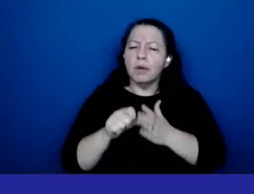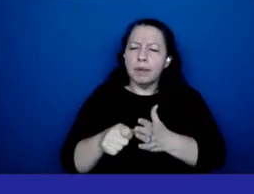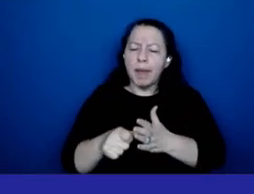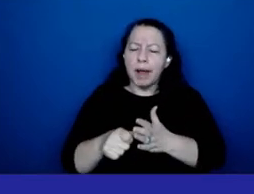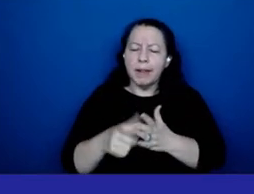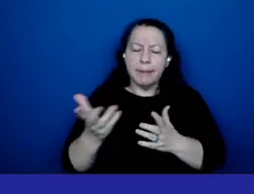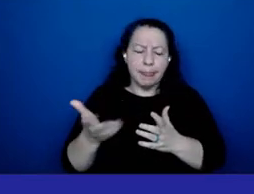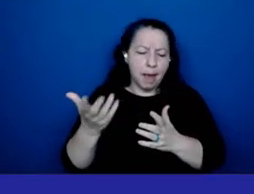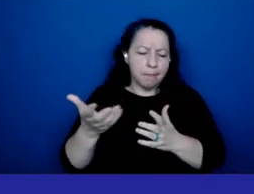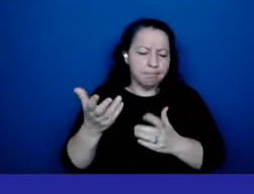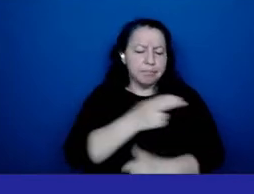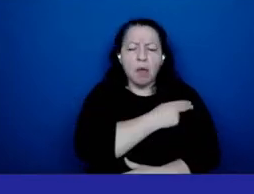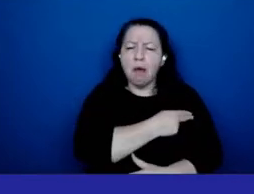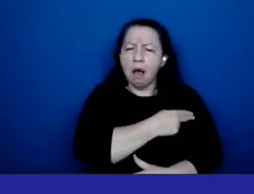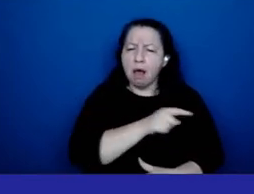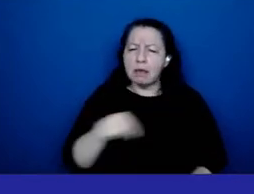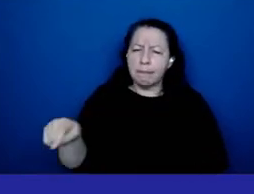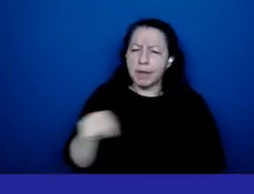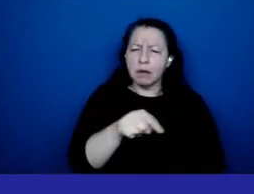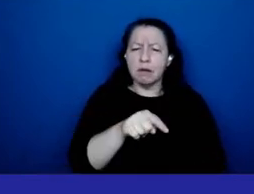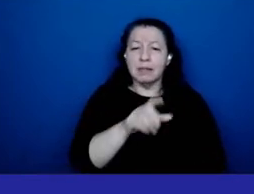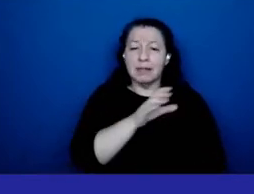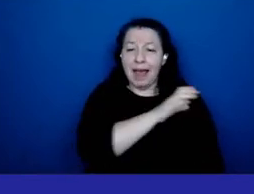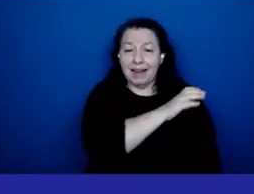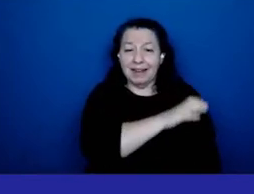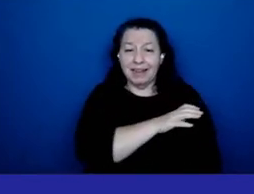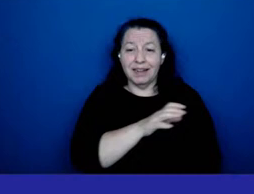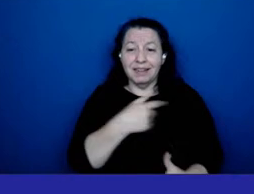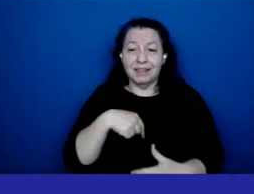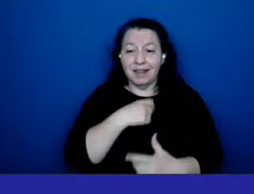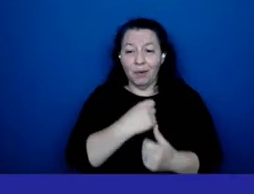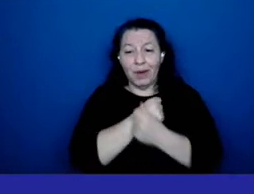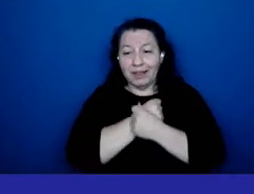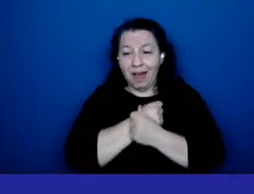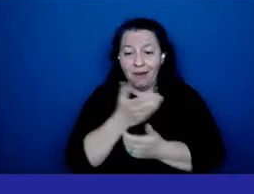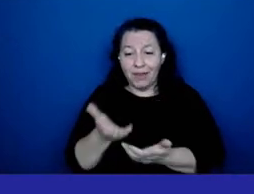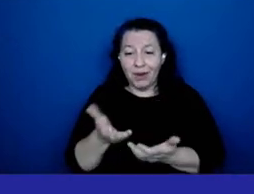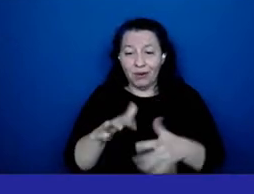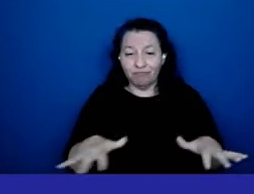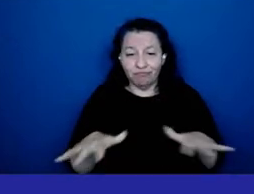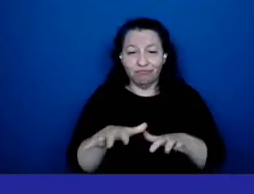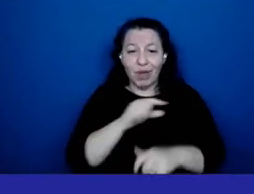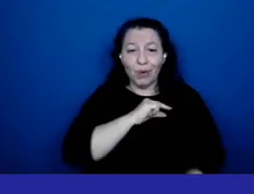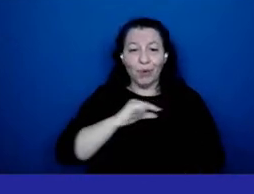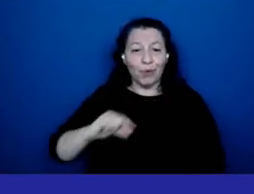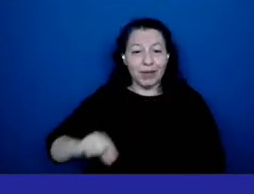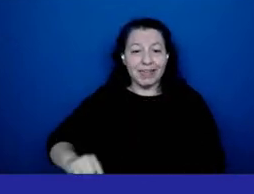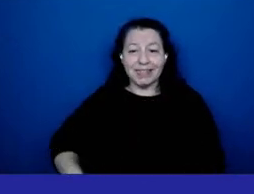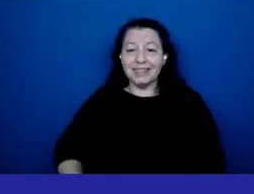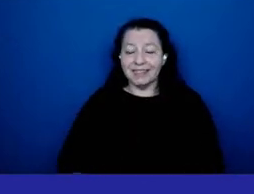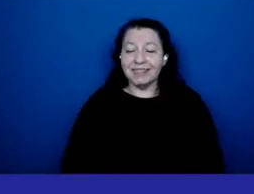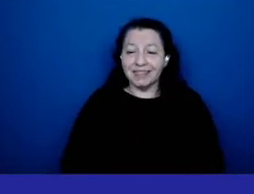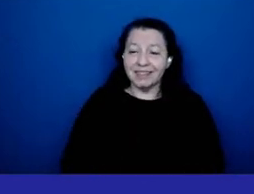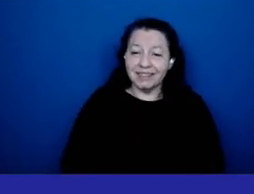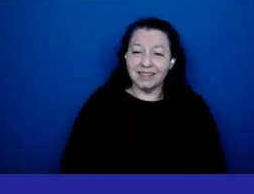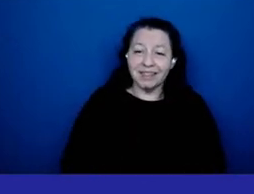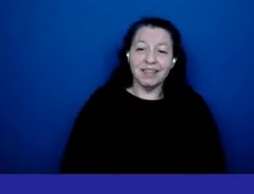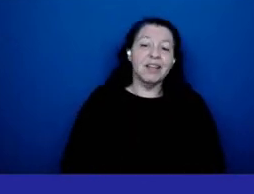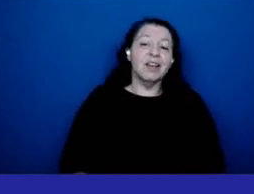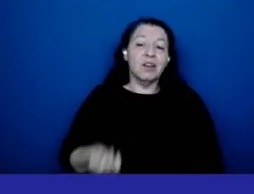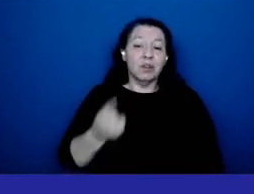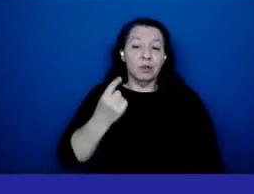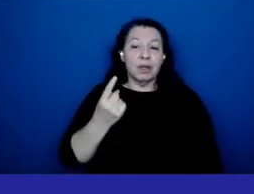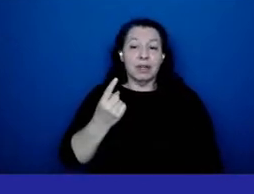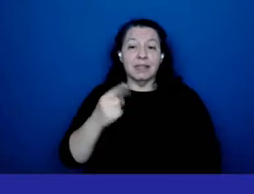hospitals and clinics that we love in queens um so at a queen's hospital